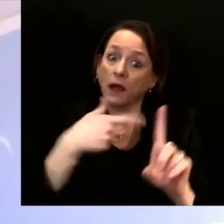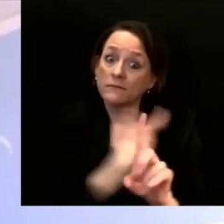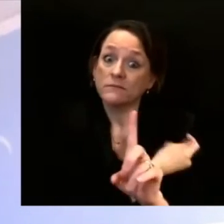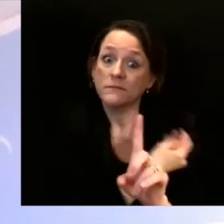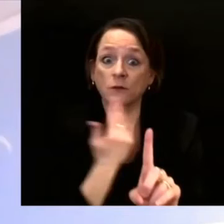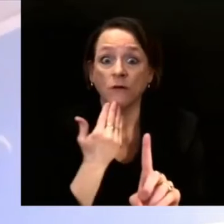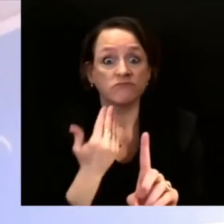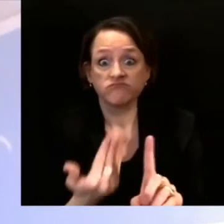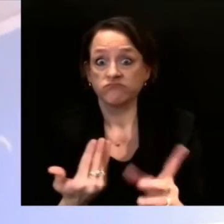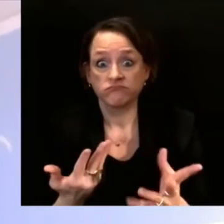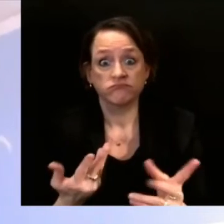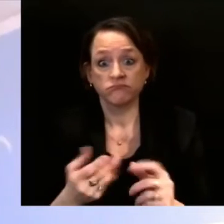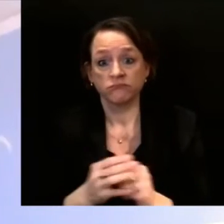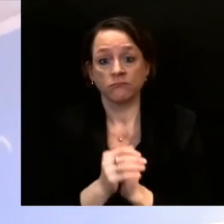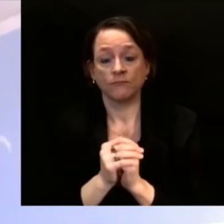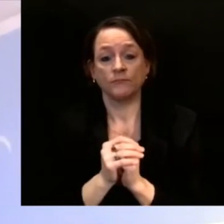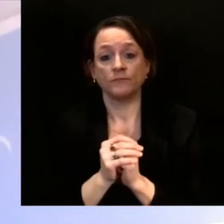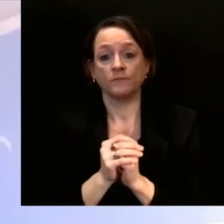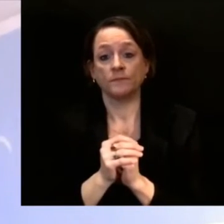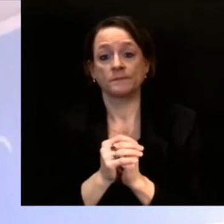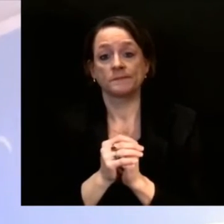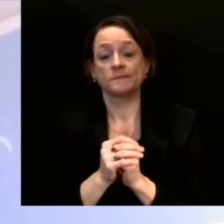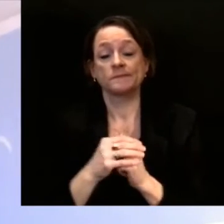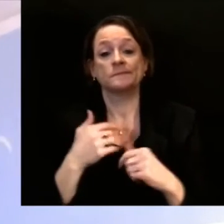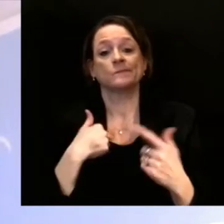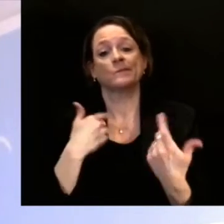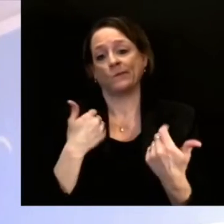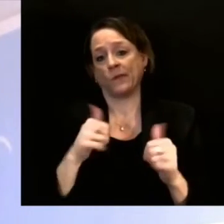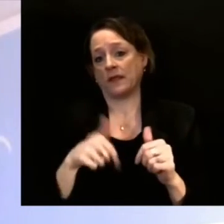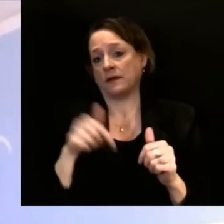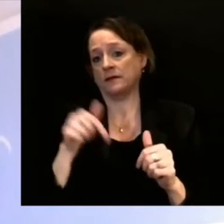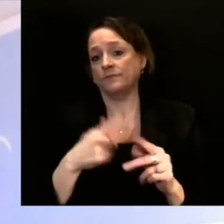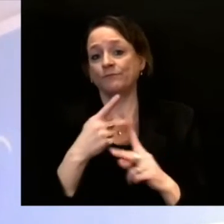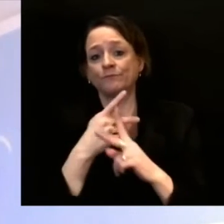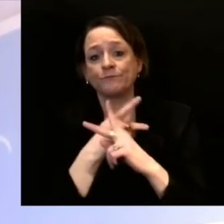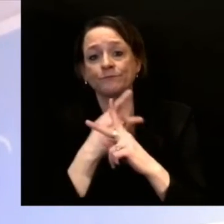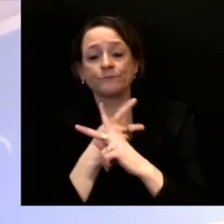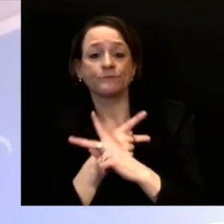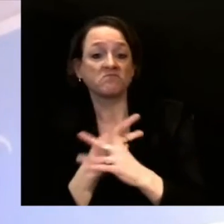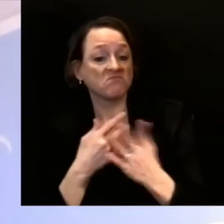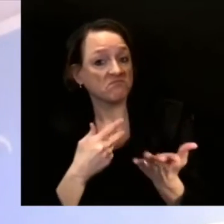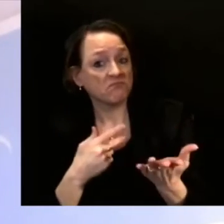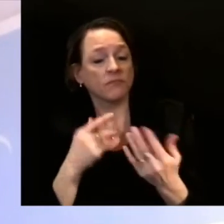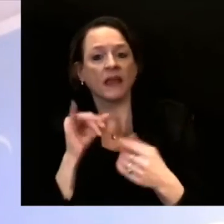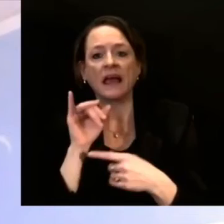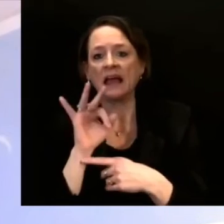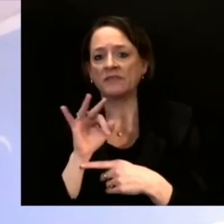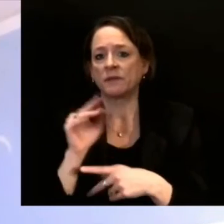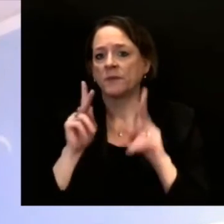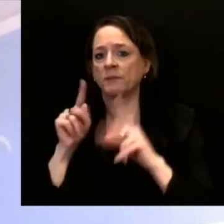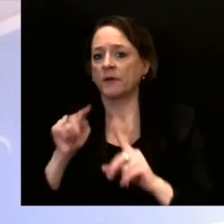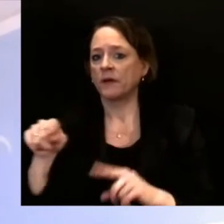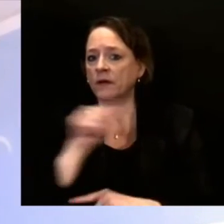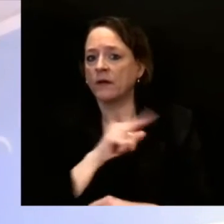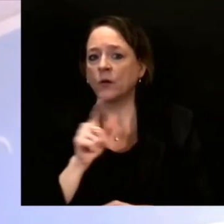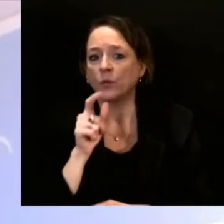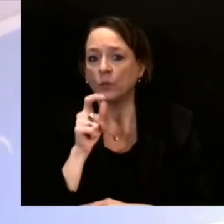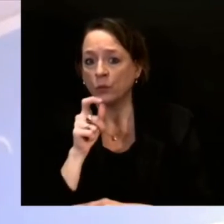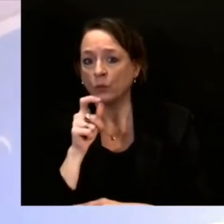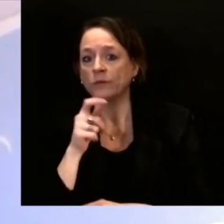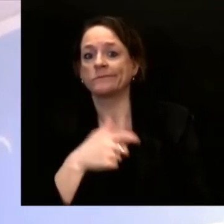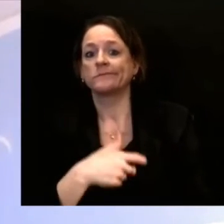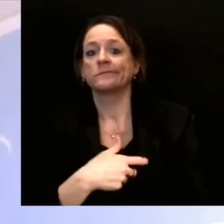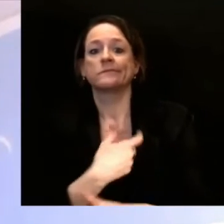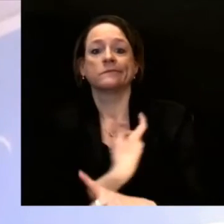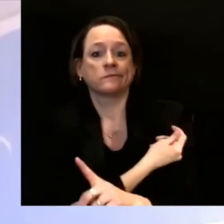and perhaps, as you said, may have minimal symptoms and or can go ahead and transmit that. So those are two key pieces that we